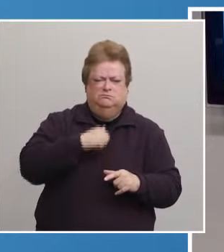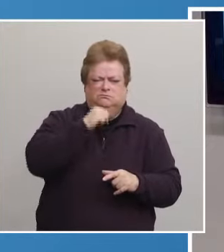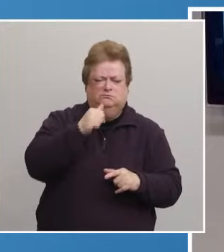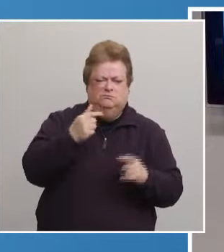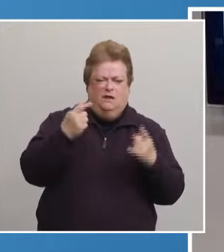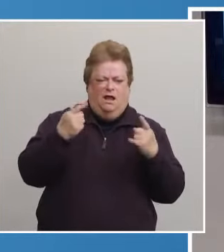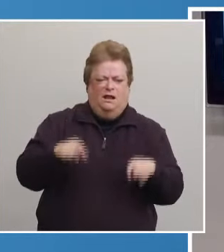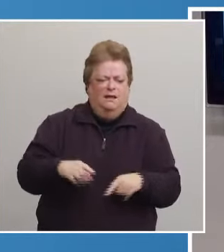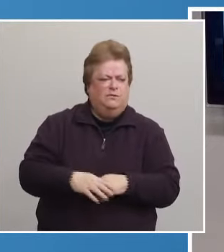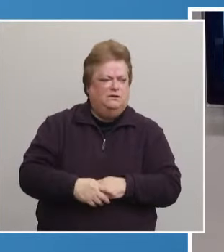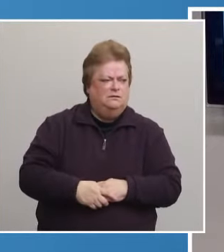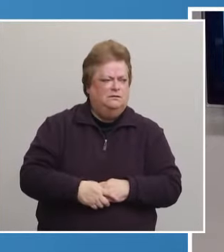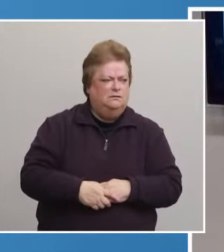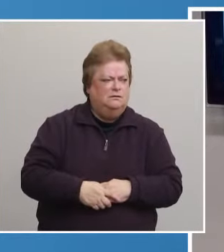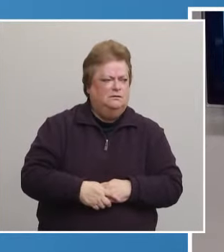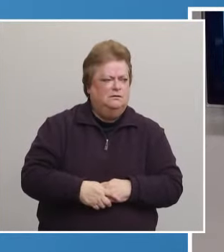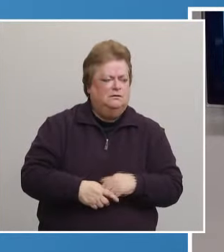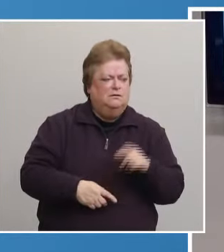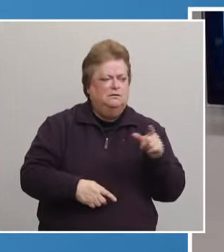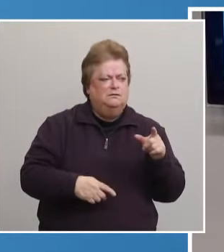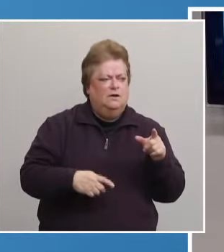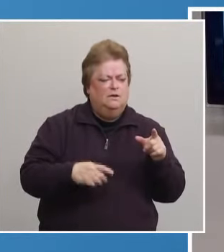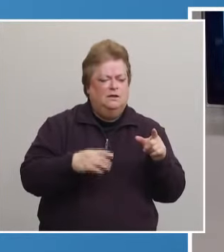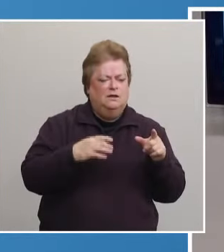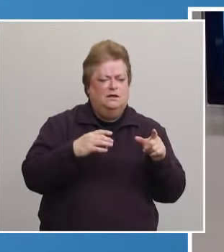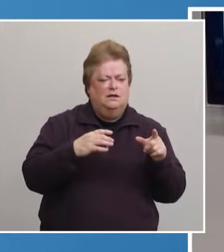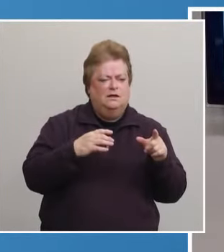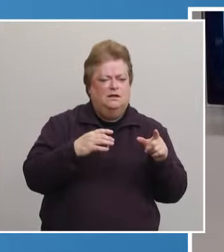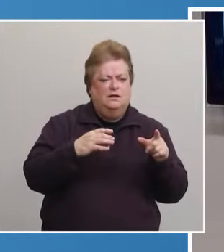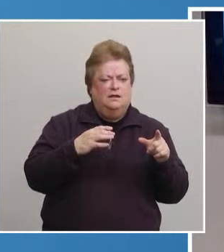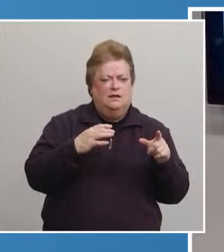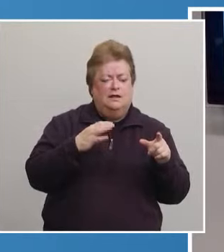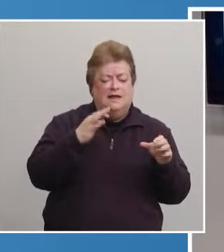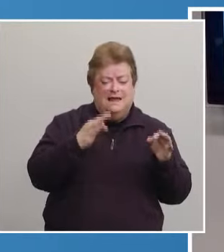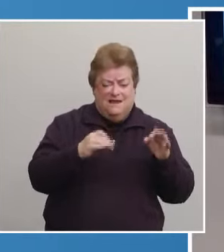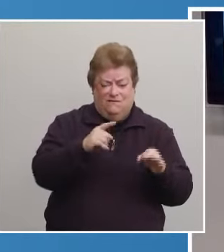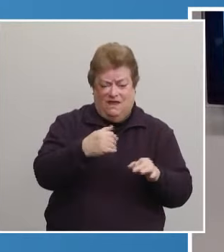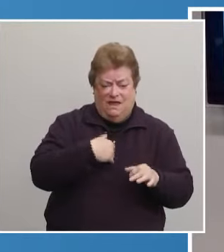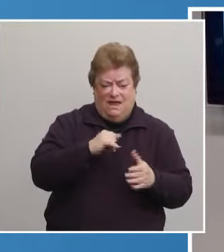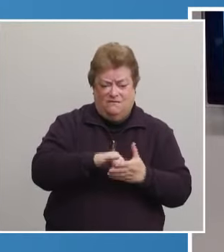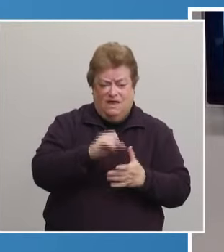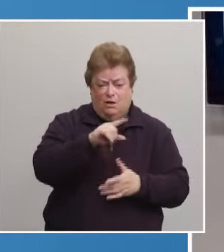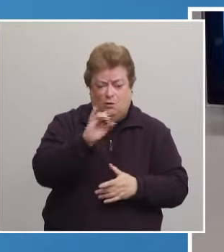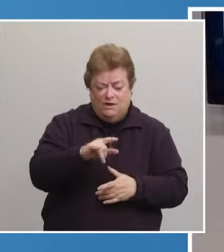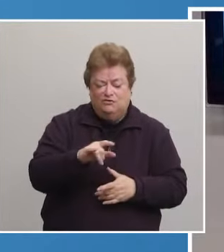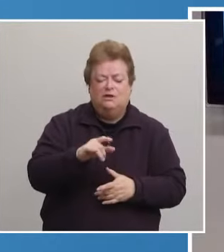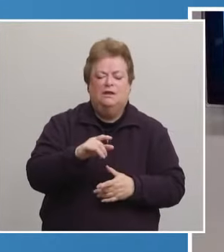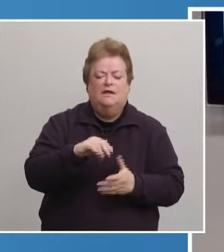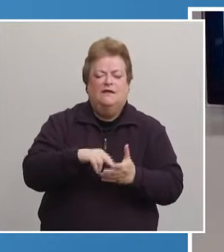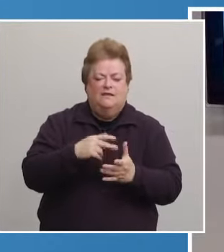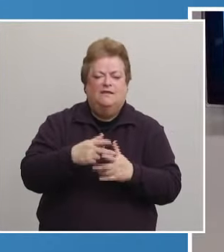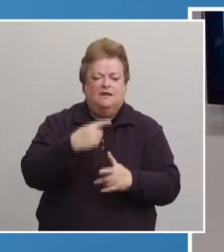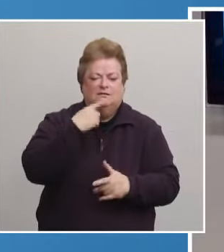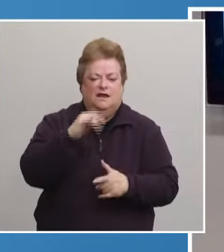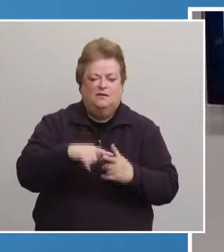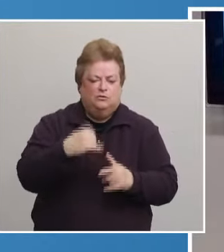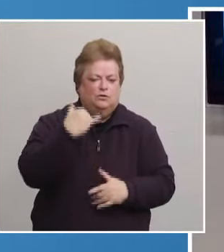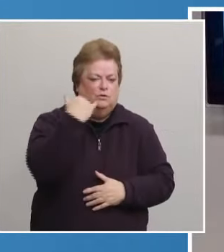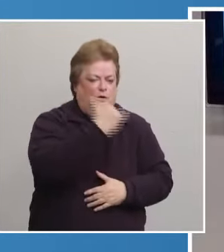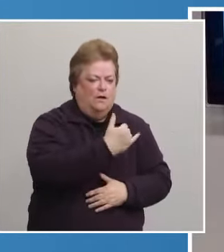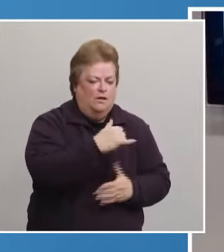So if someone was told that, uh, what should they do? Who should they contact? They should just call back in on the 441